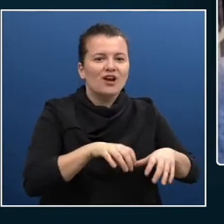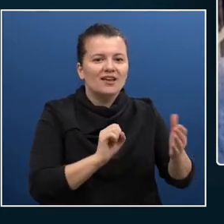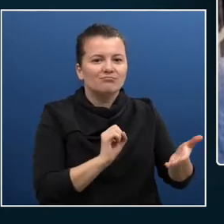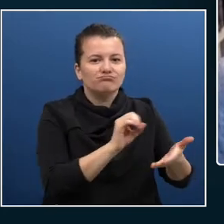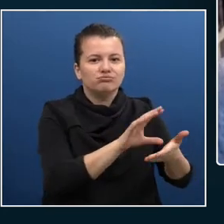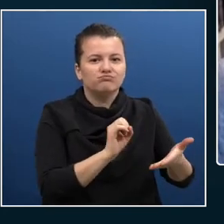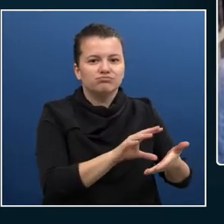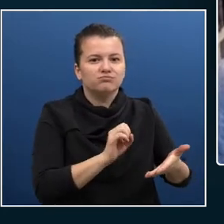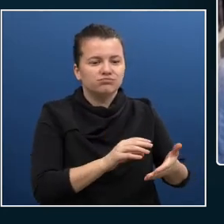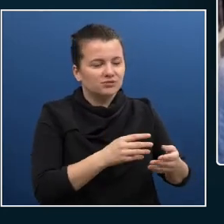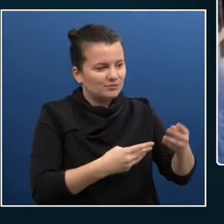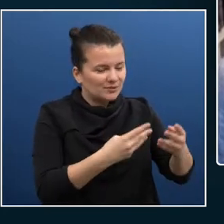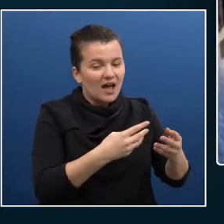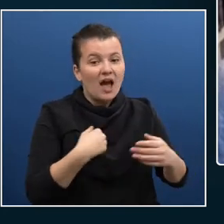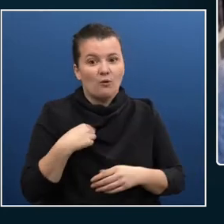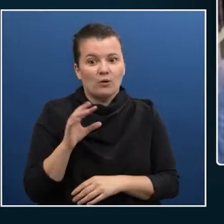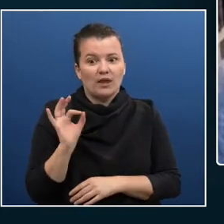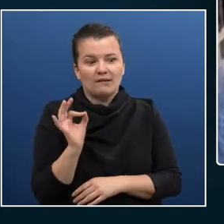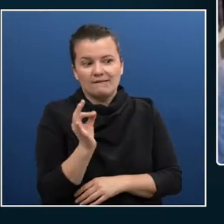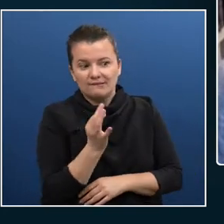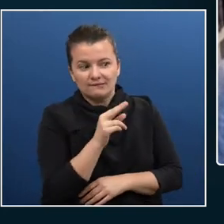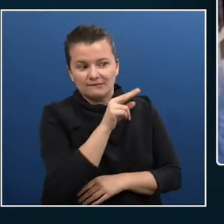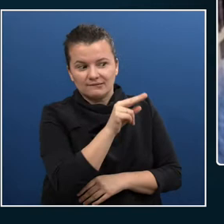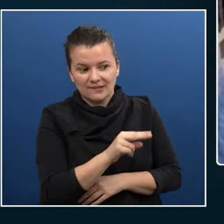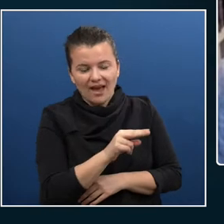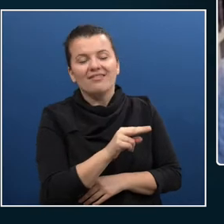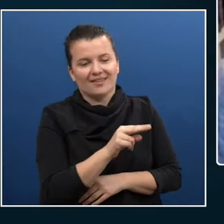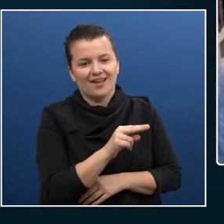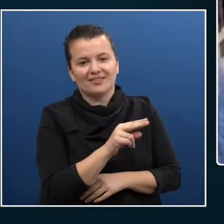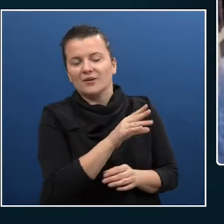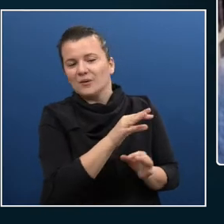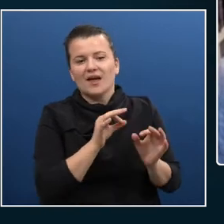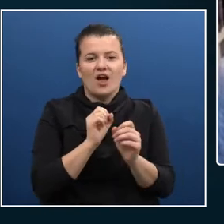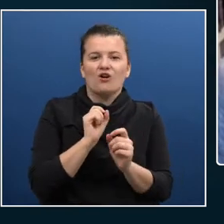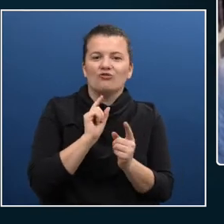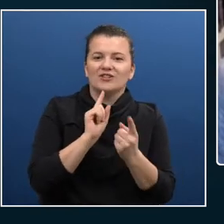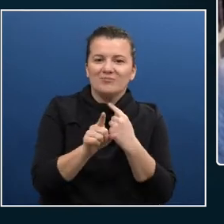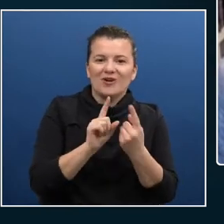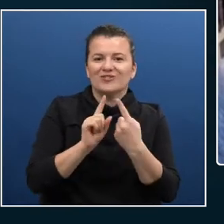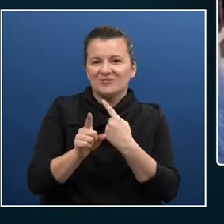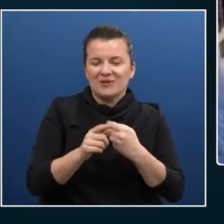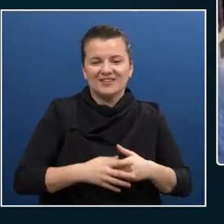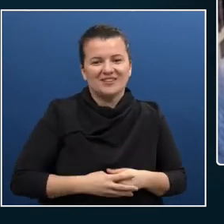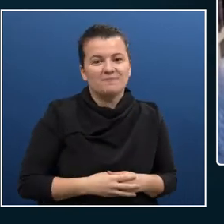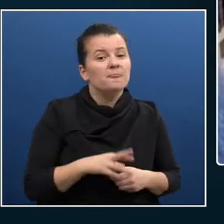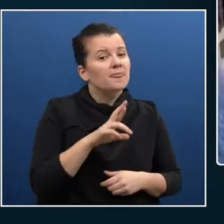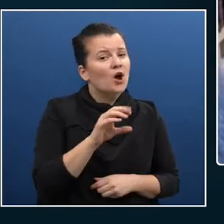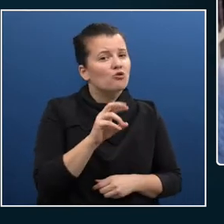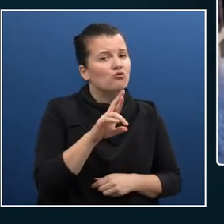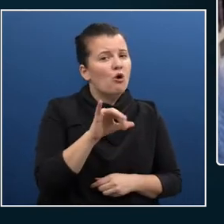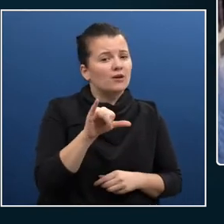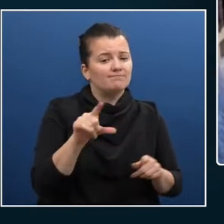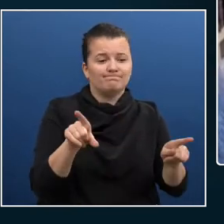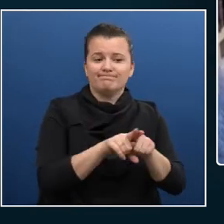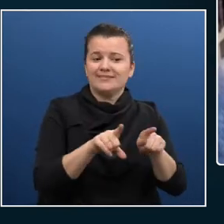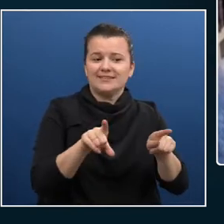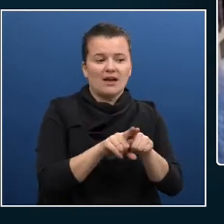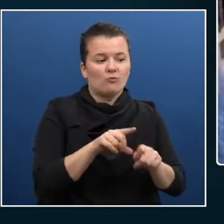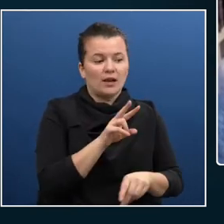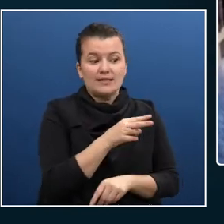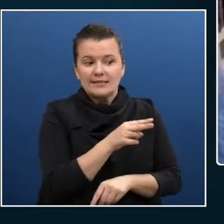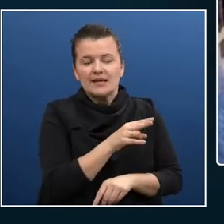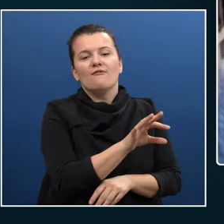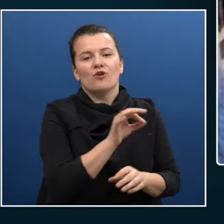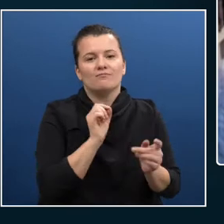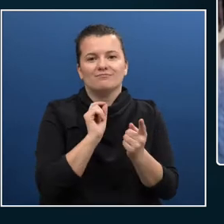to answer them during the session. He just told us. So if you have any questions, just put them in the chat and